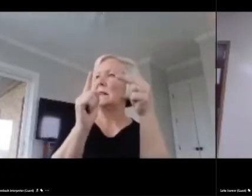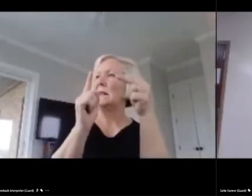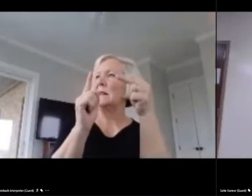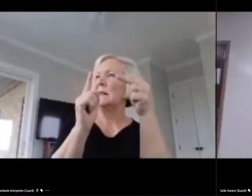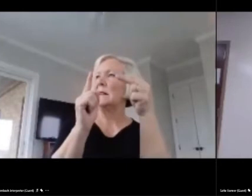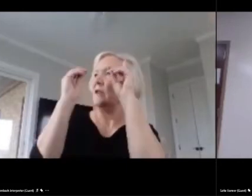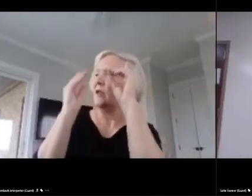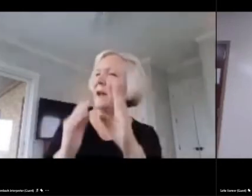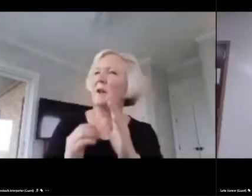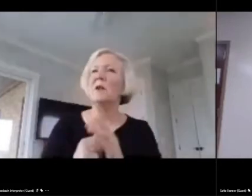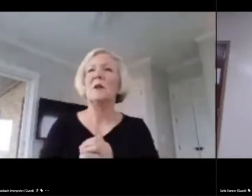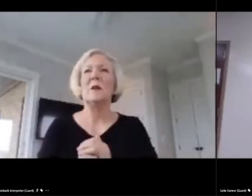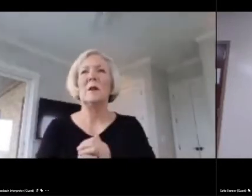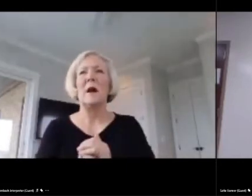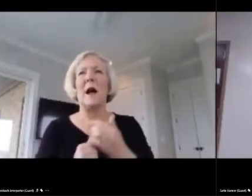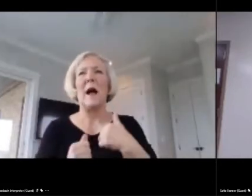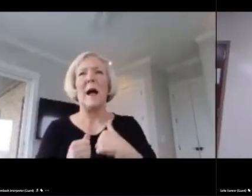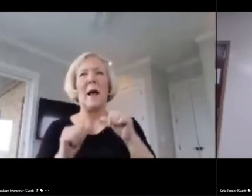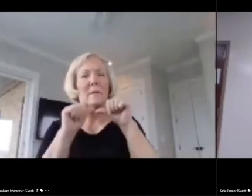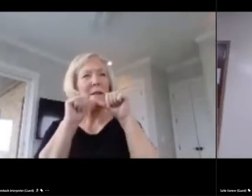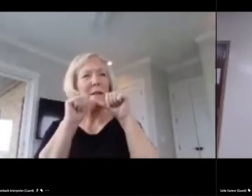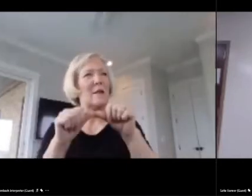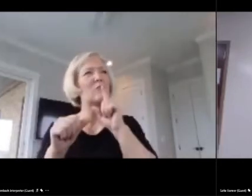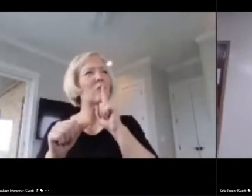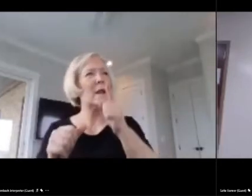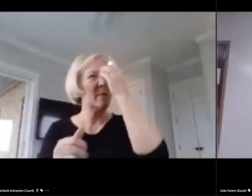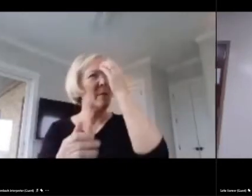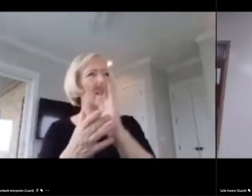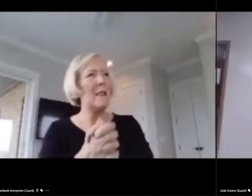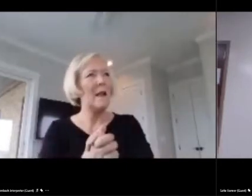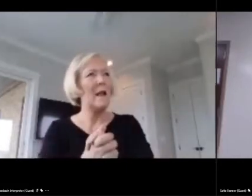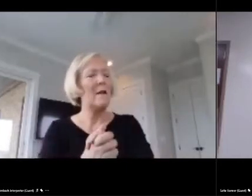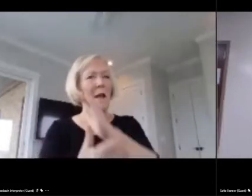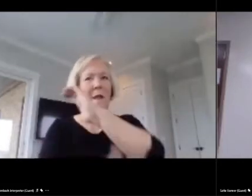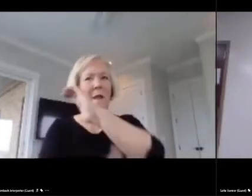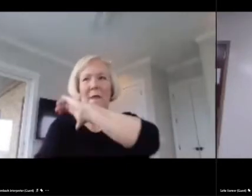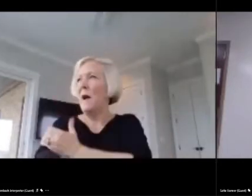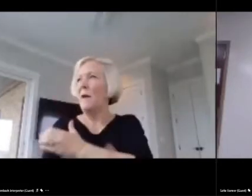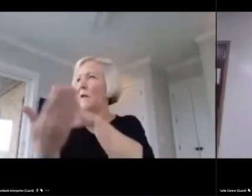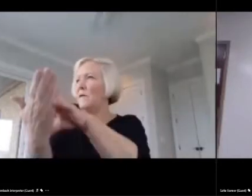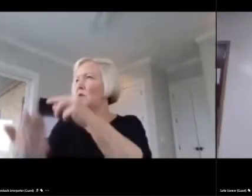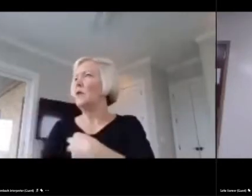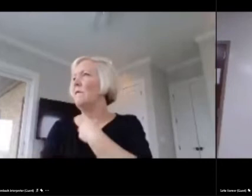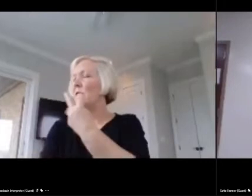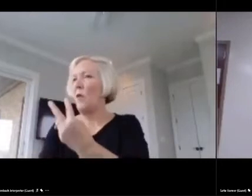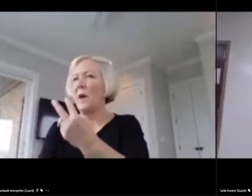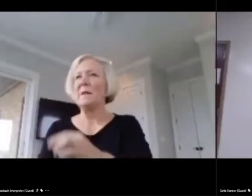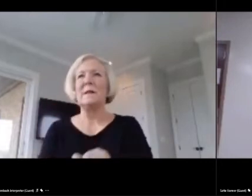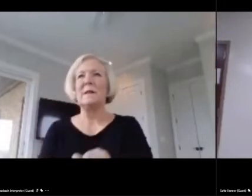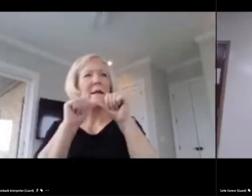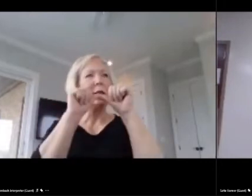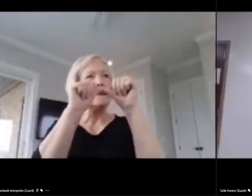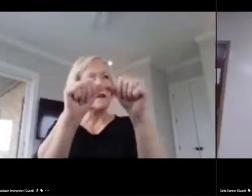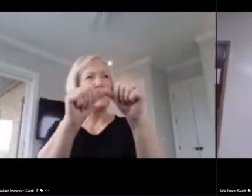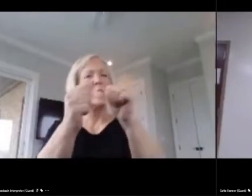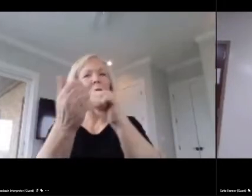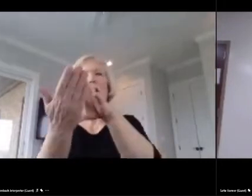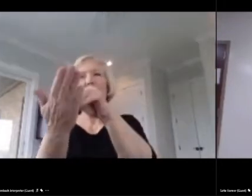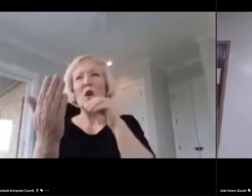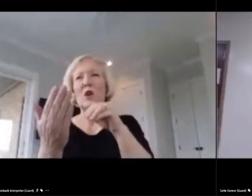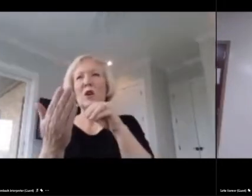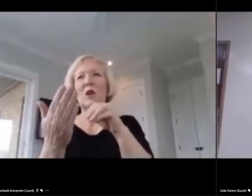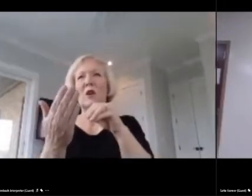While I am still a firm believer in the power of student voice, continuous learning, student-teacher